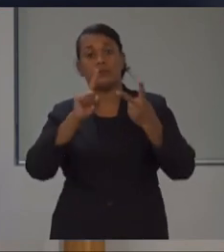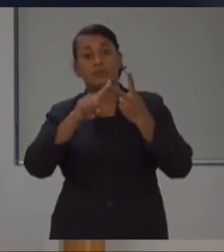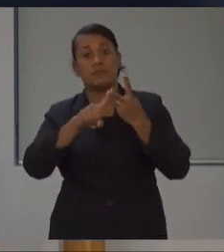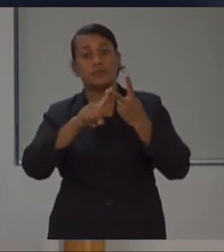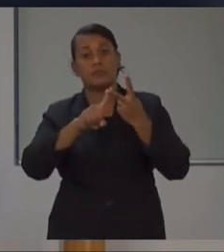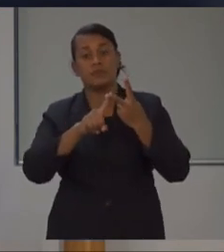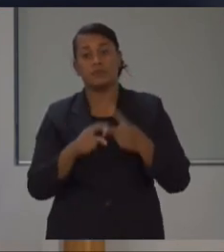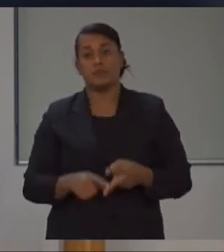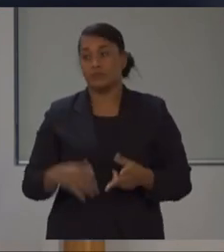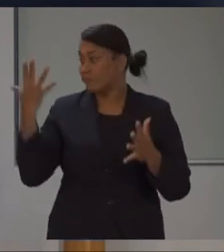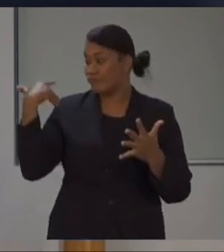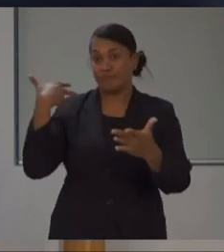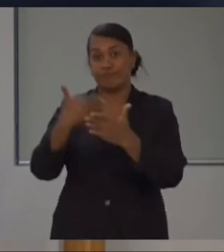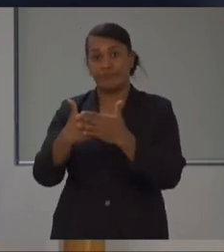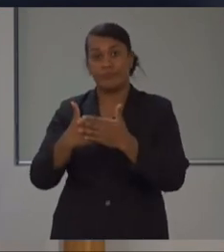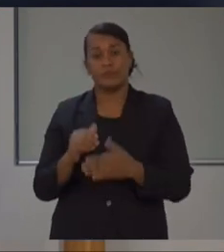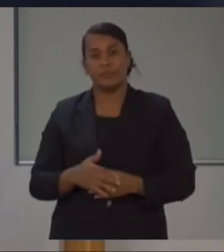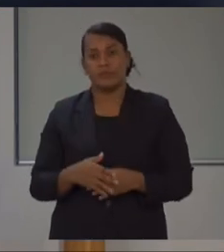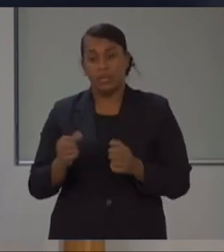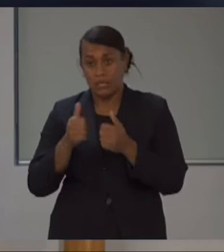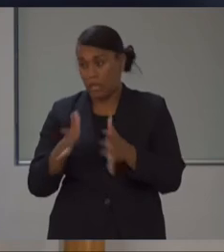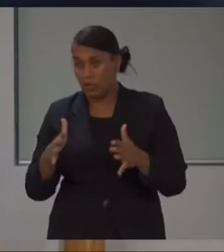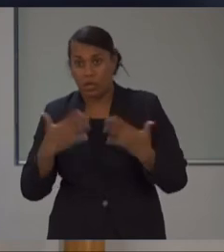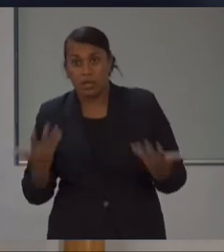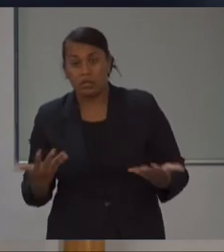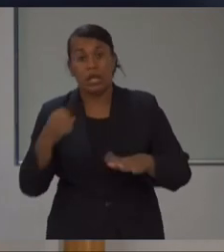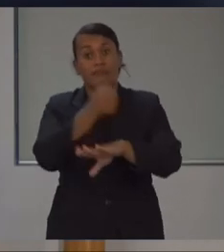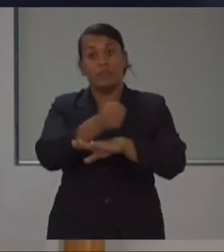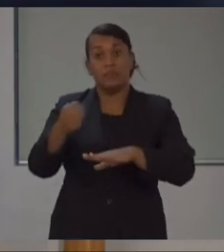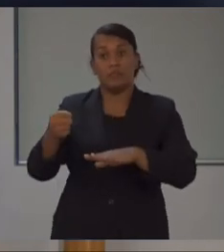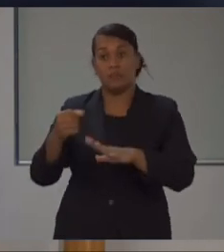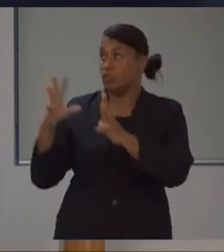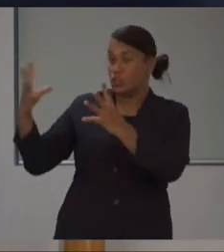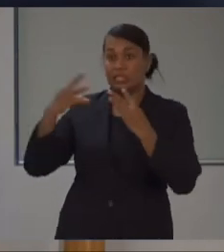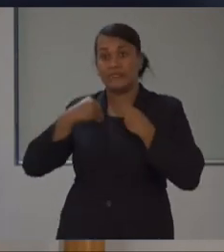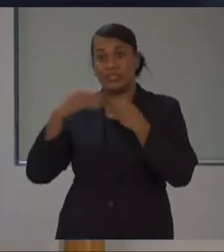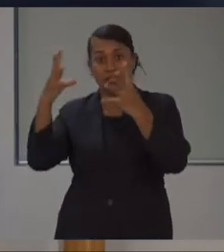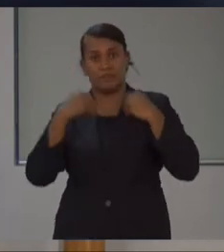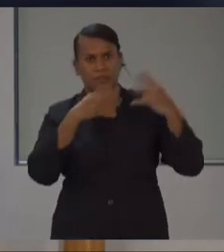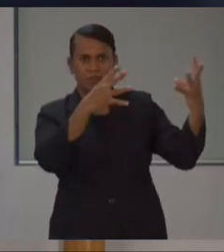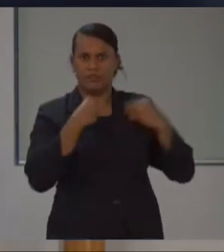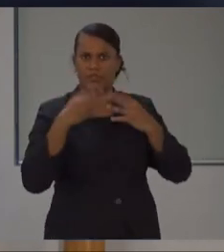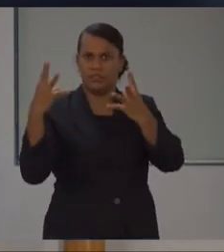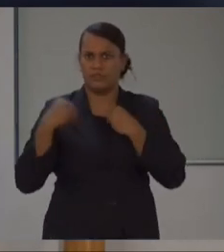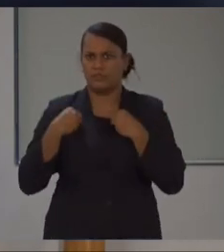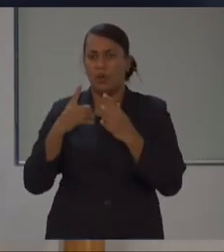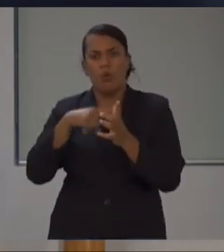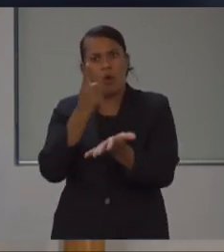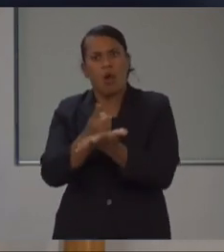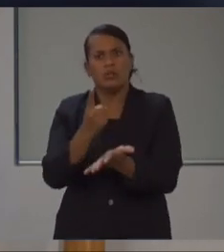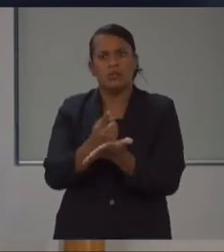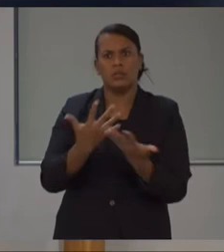along from the beginning till now, the government has been receiving a lot of, we've been receiving a lot of criticisms